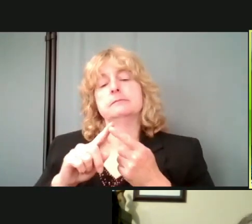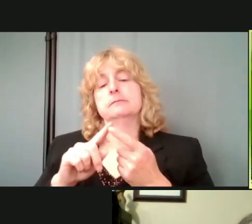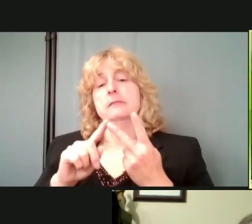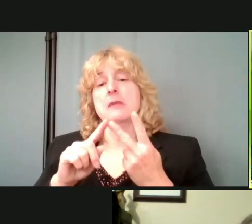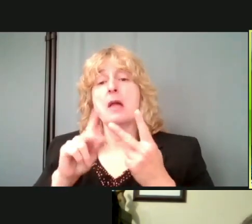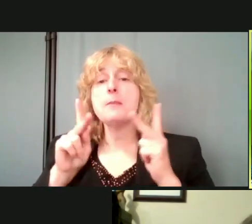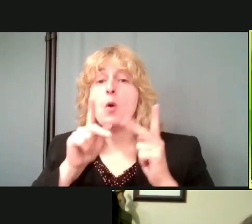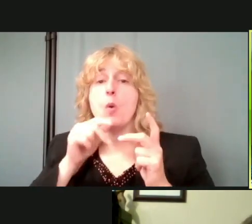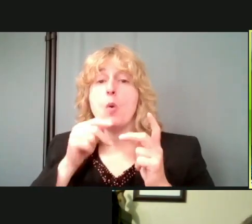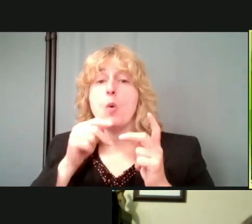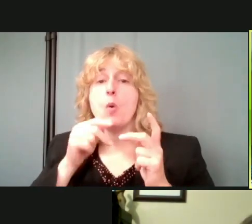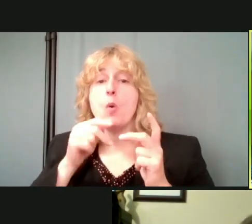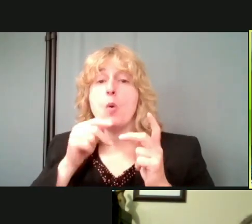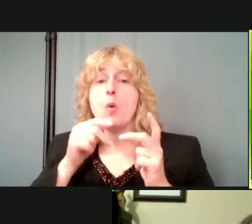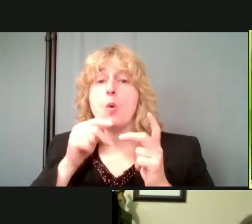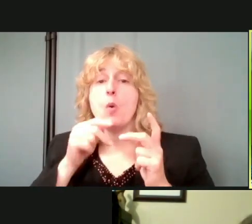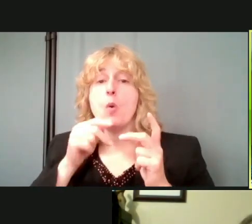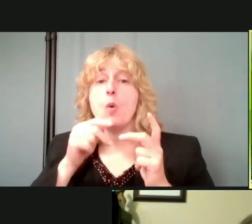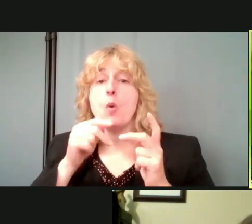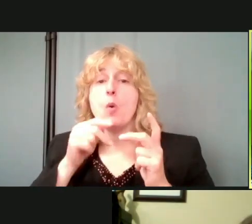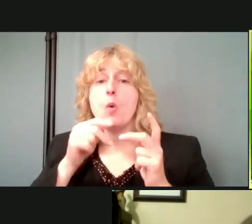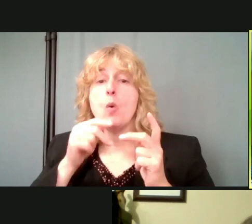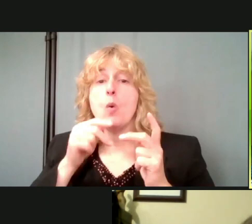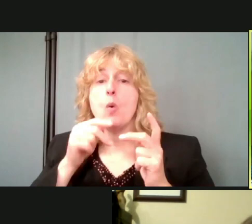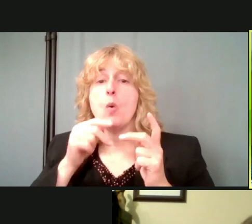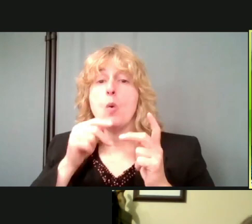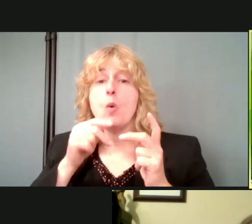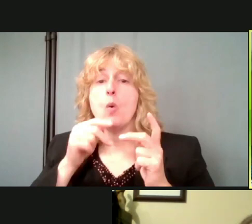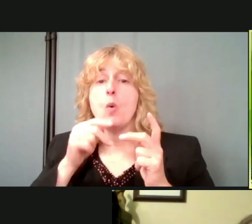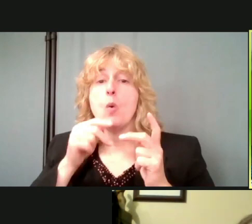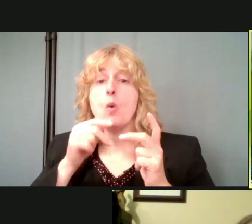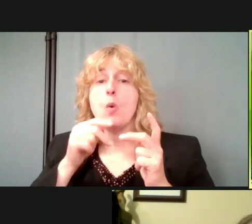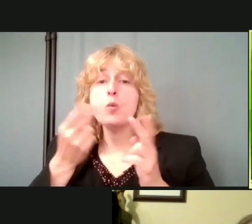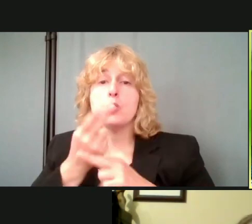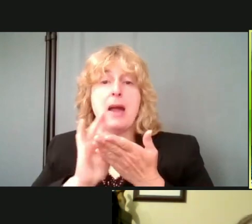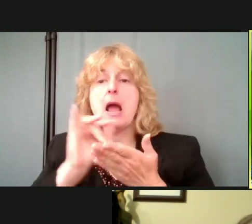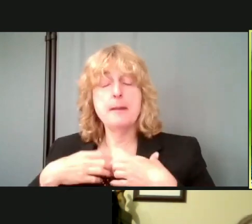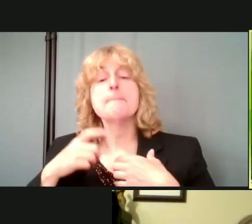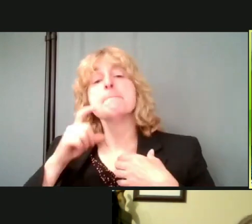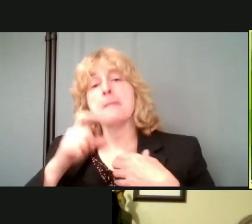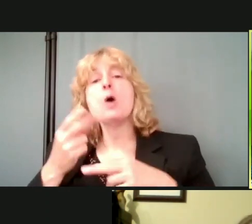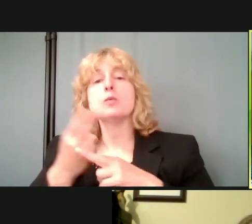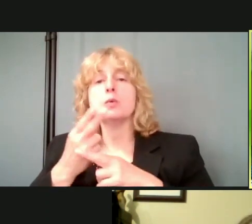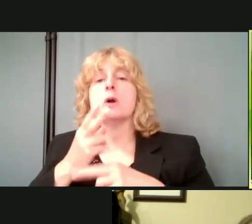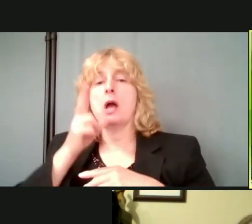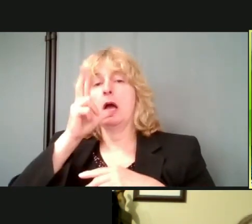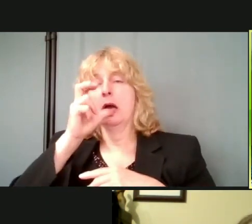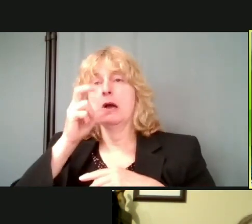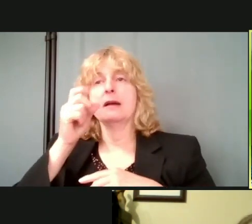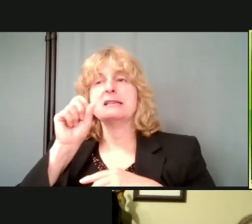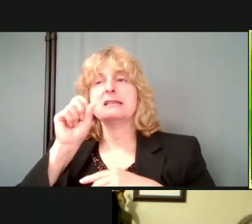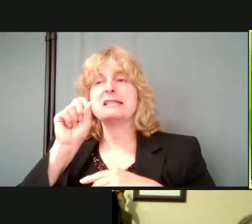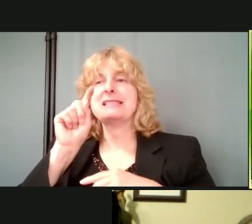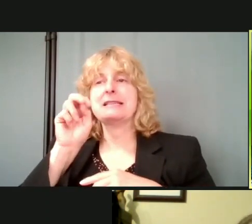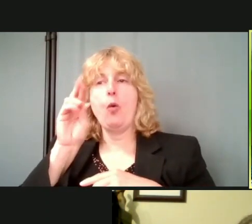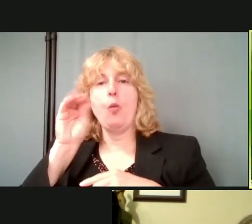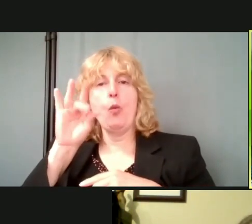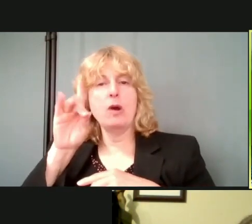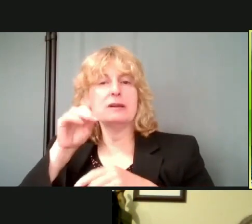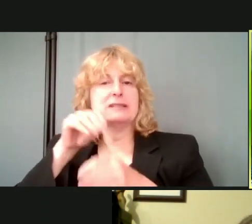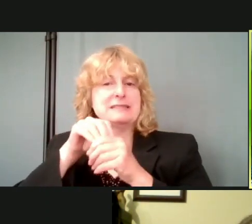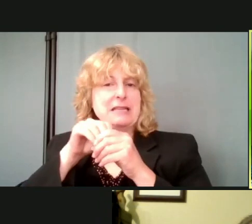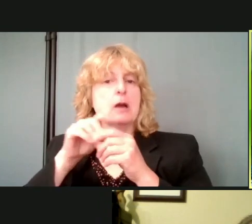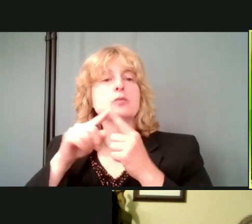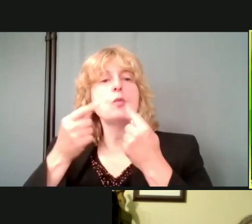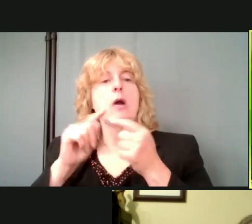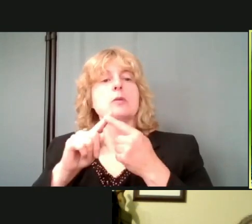asthmatics have to use a steroid inhaler. Um, sometimes that brings your immune system down. So in general, know,